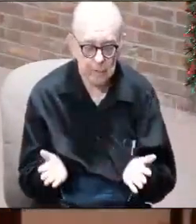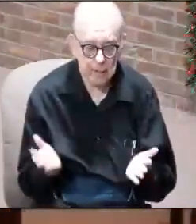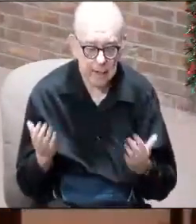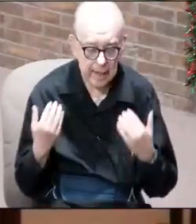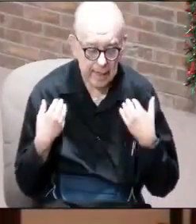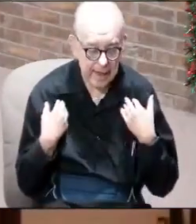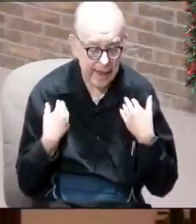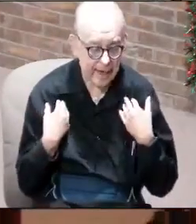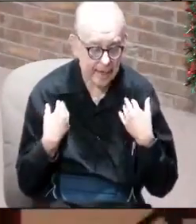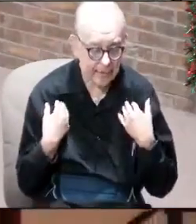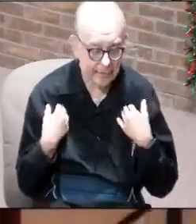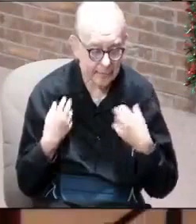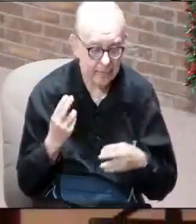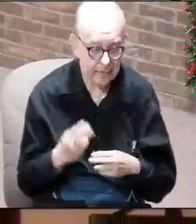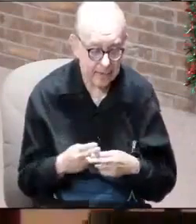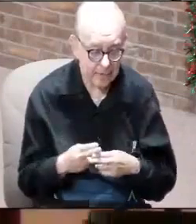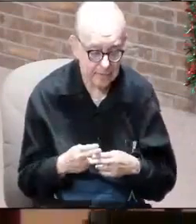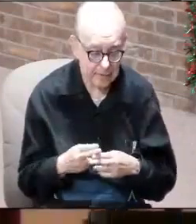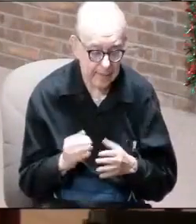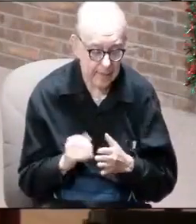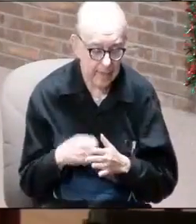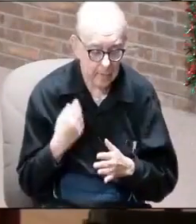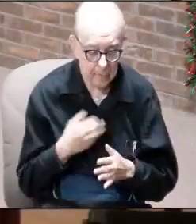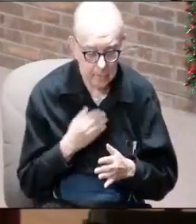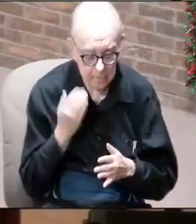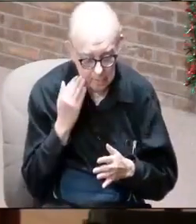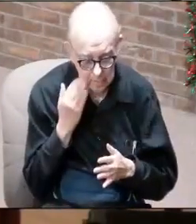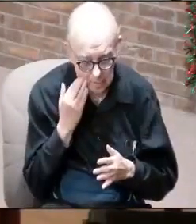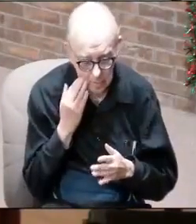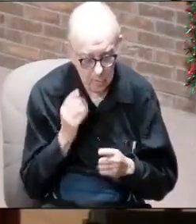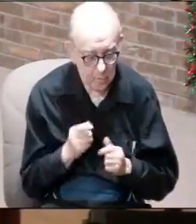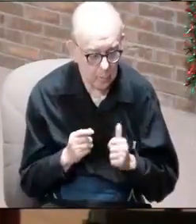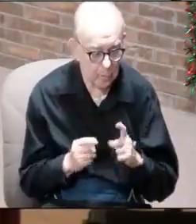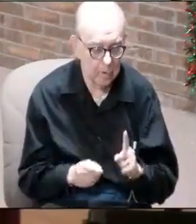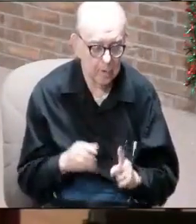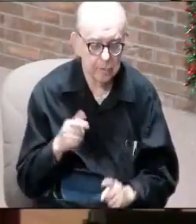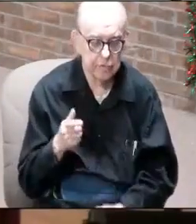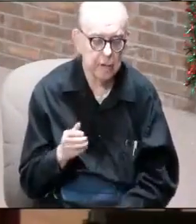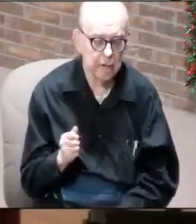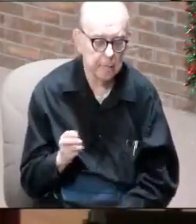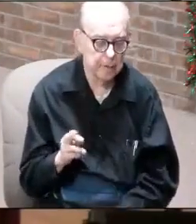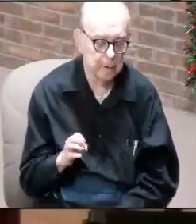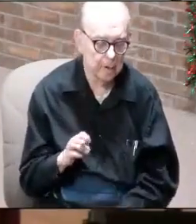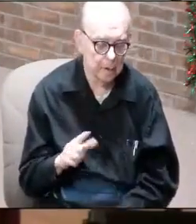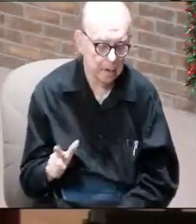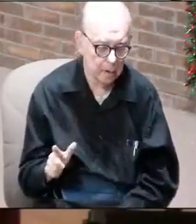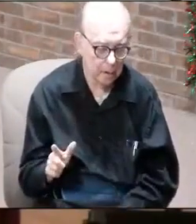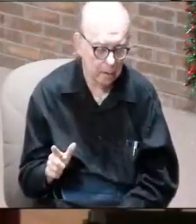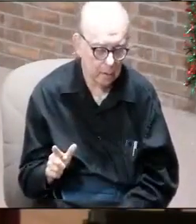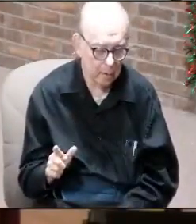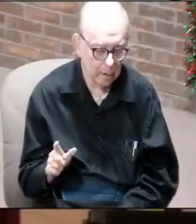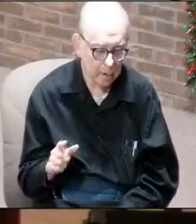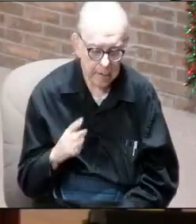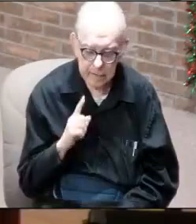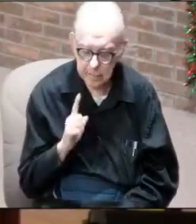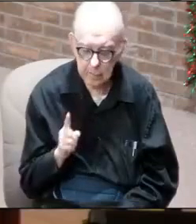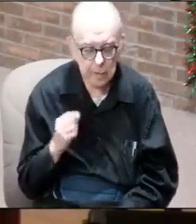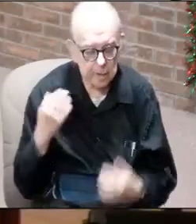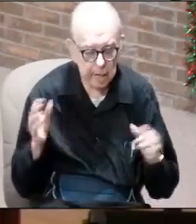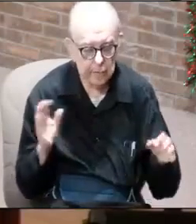names that we know of. One is Gabriel. Gabriel is the one of good news.